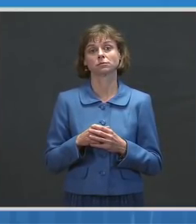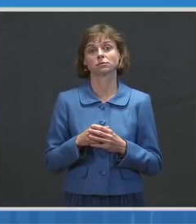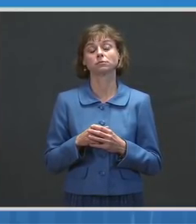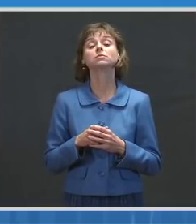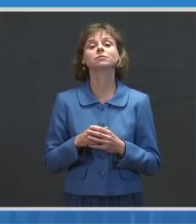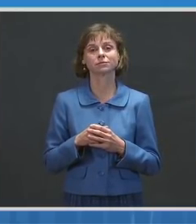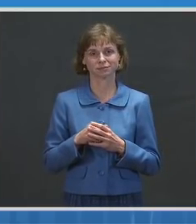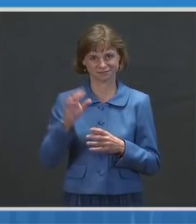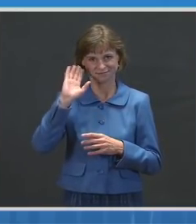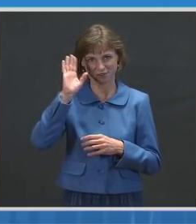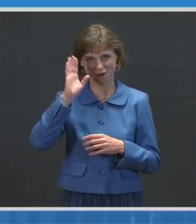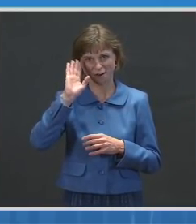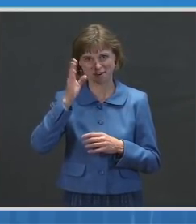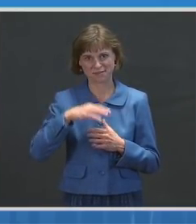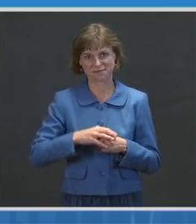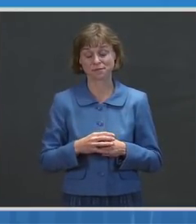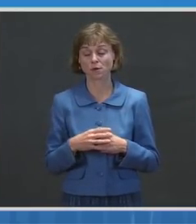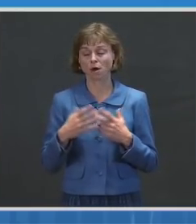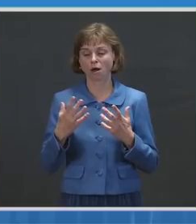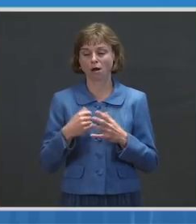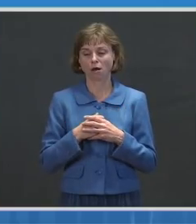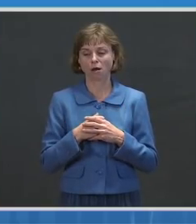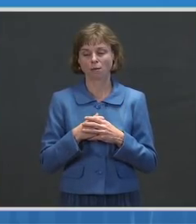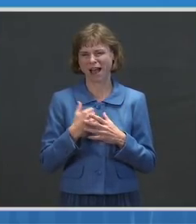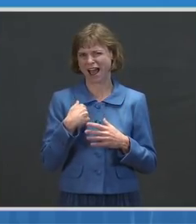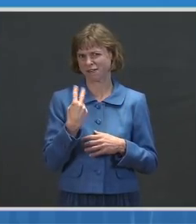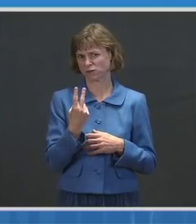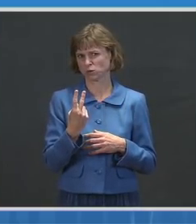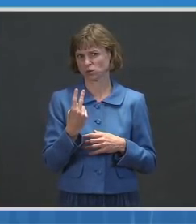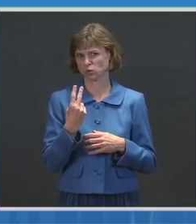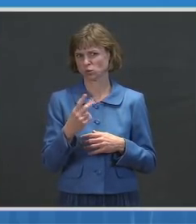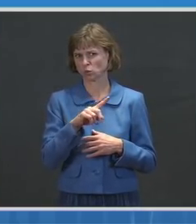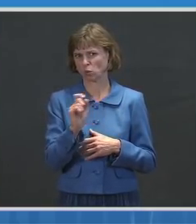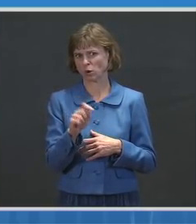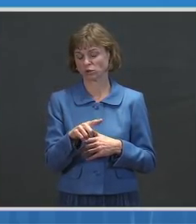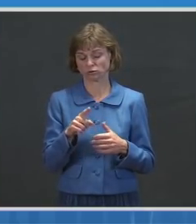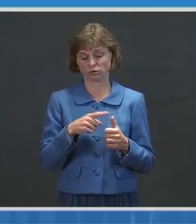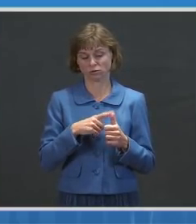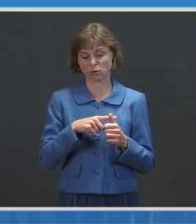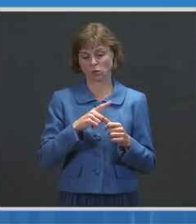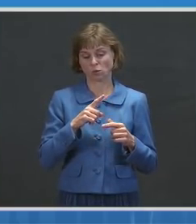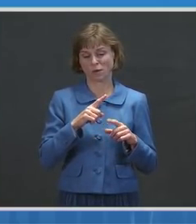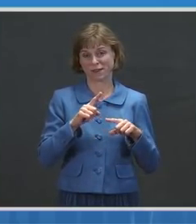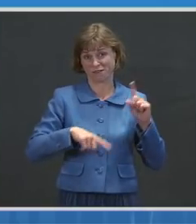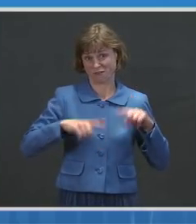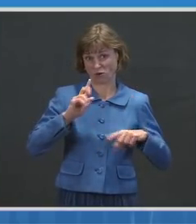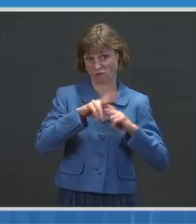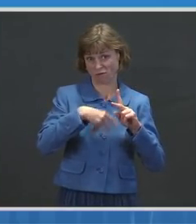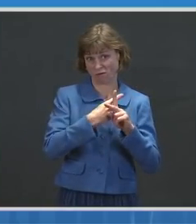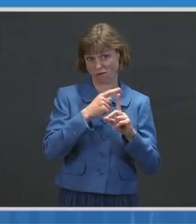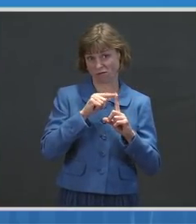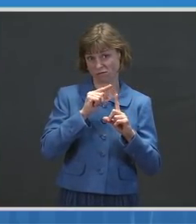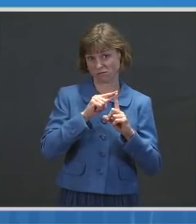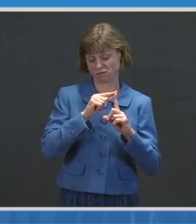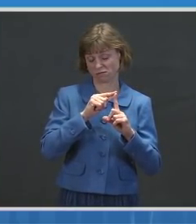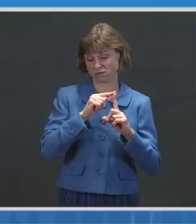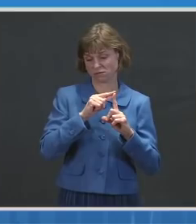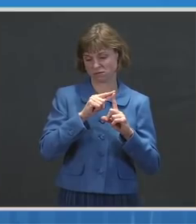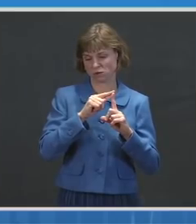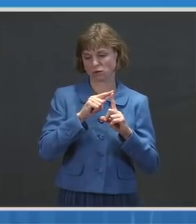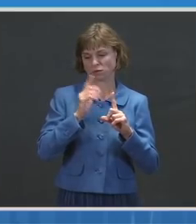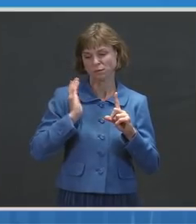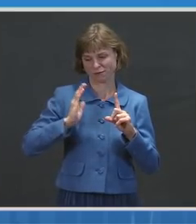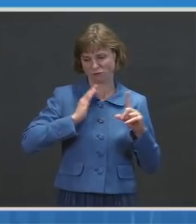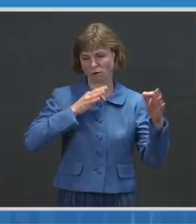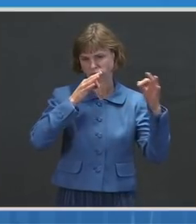Hi. So, I have two questions. One about the variants. I know that before we've gone over them, and we've said that